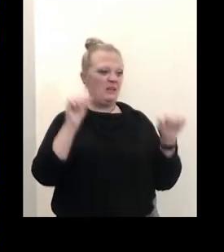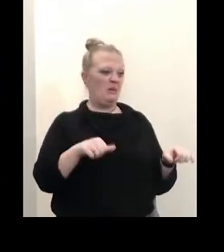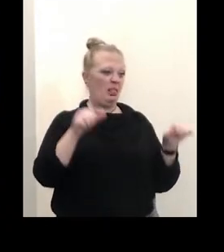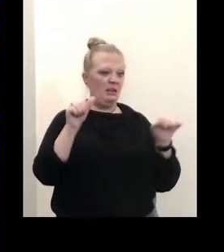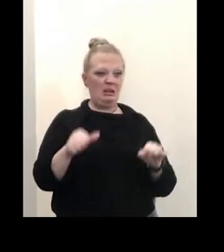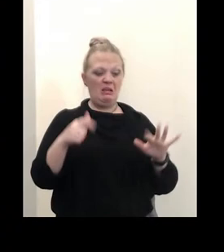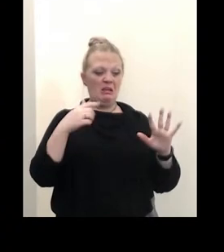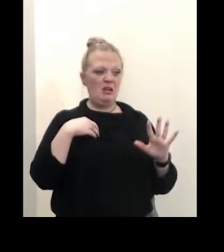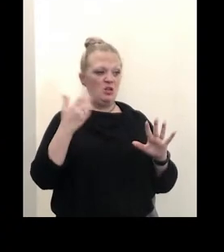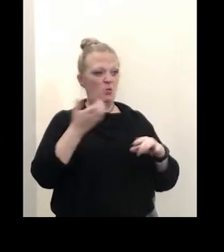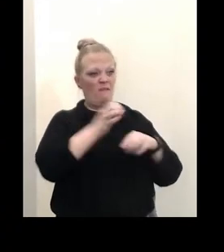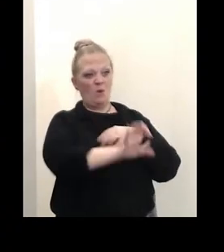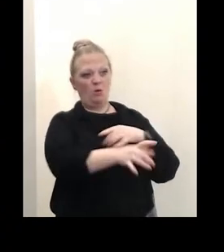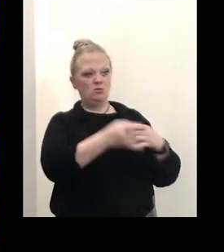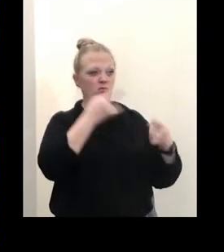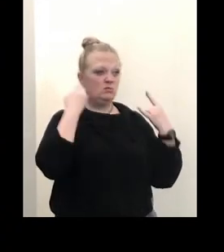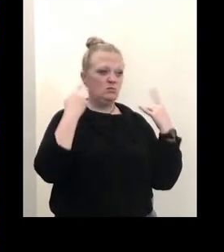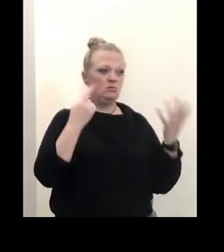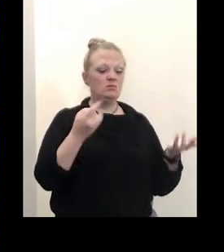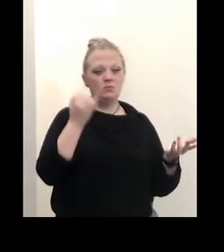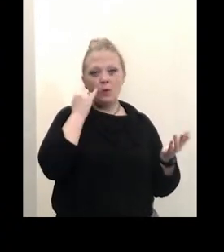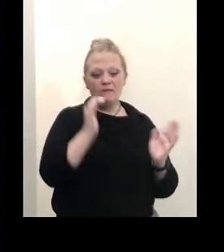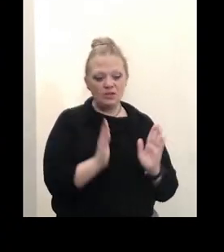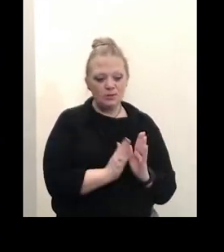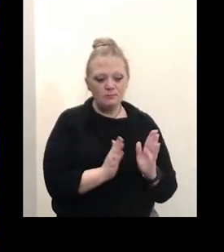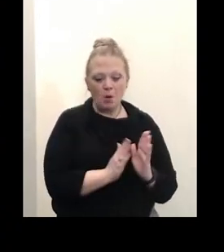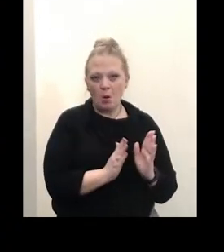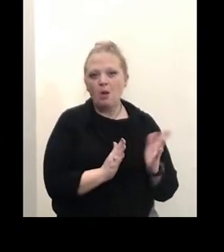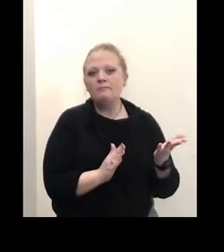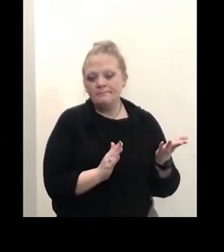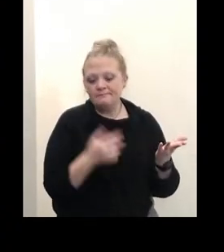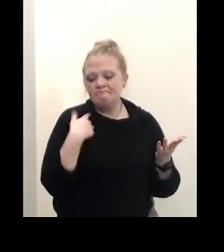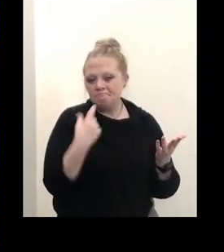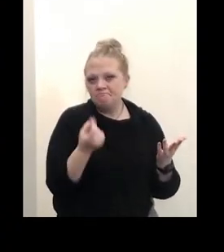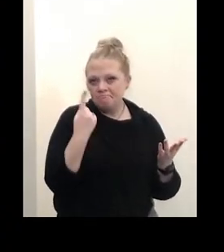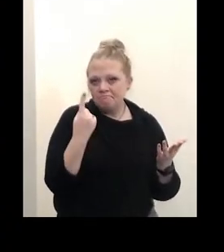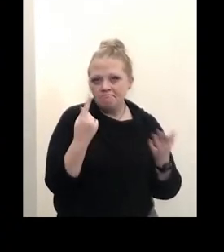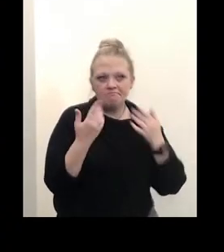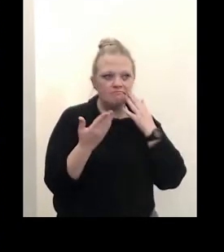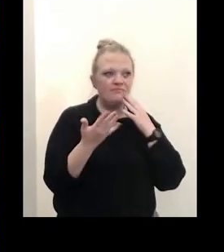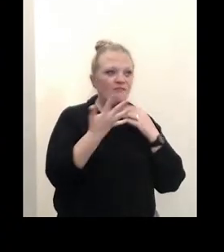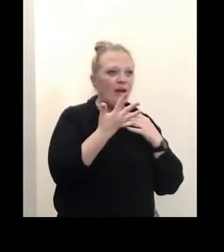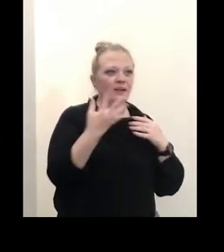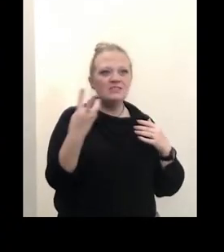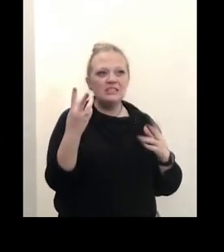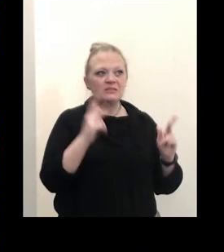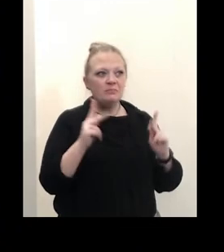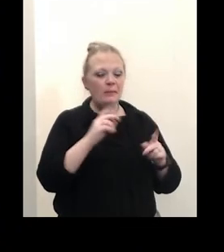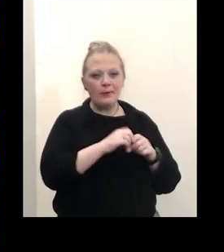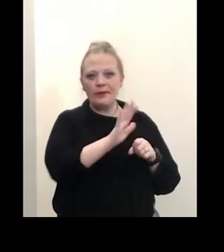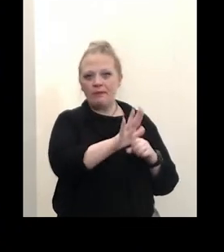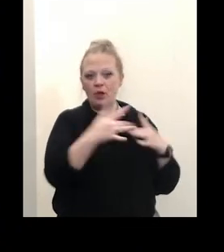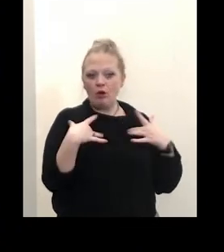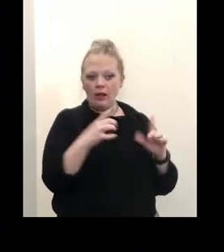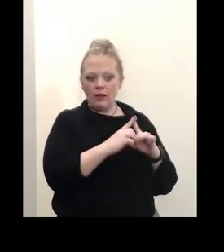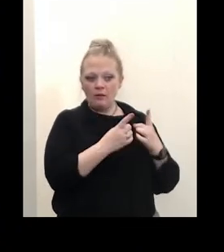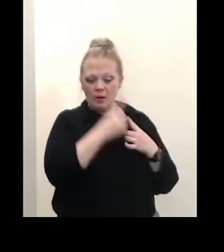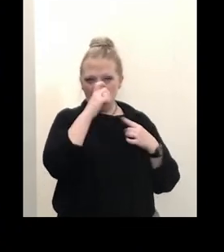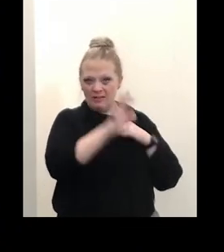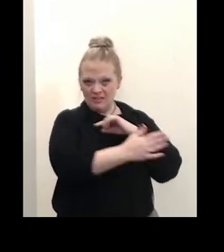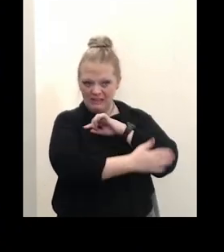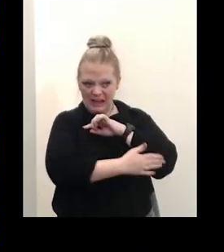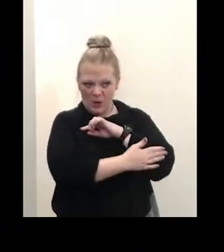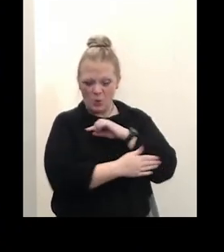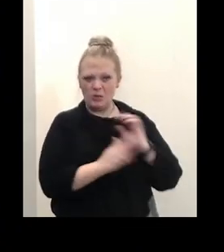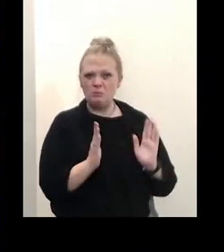if they have very very small health departments in which they may have five or six people in the whole health department because the county is a very small health department